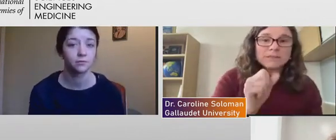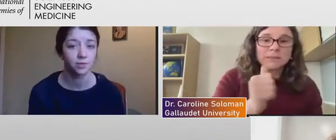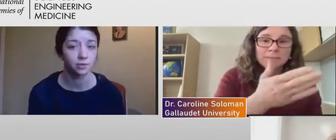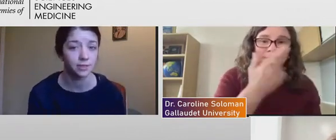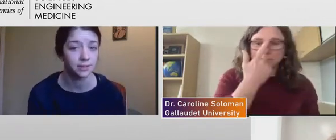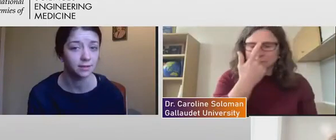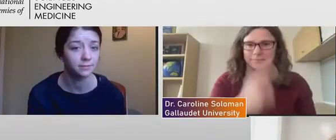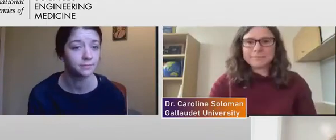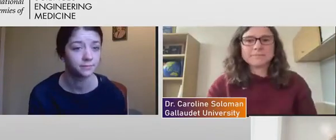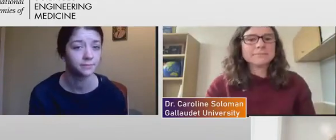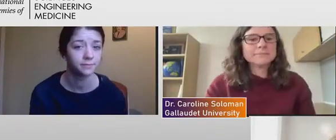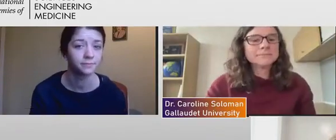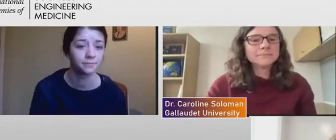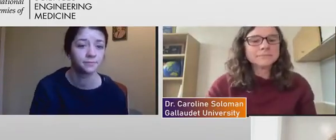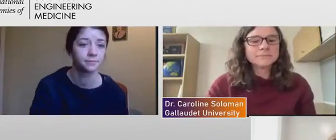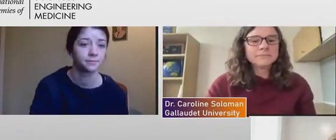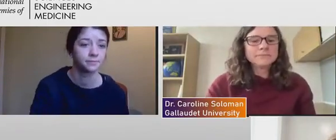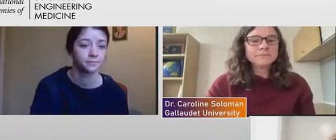Teresa?